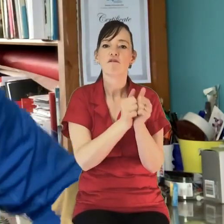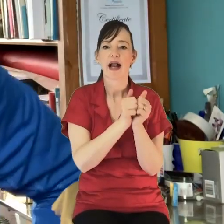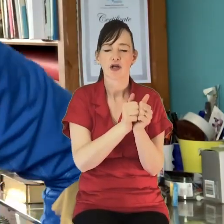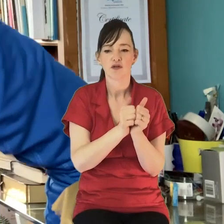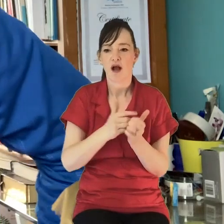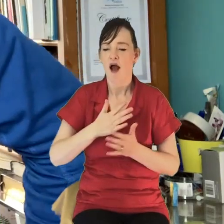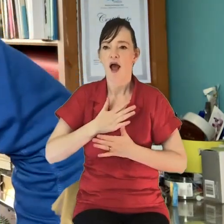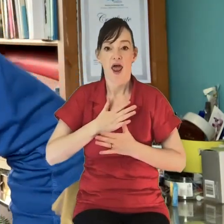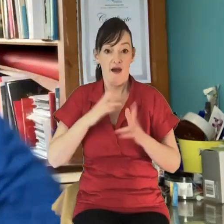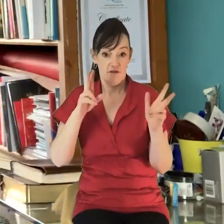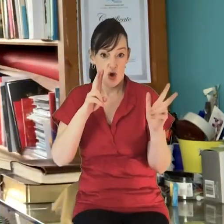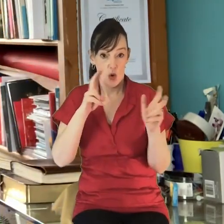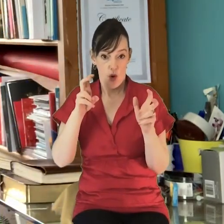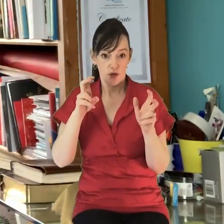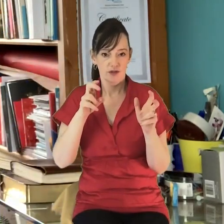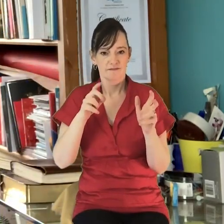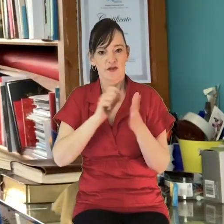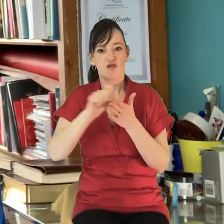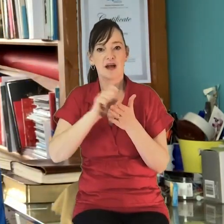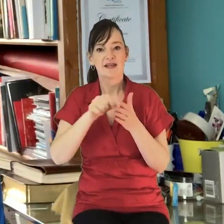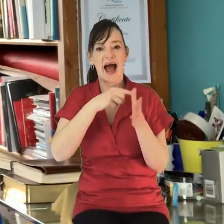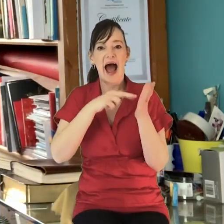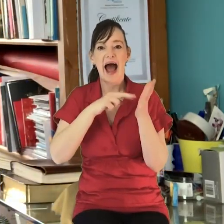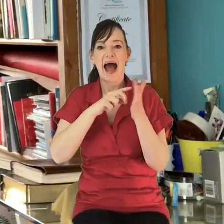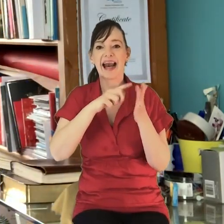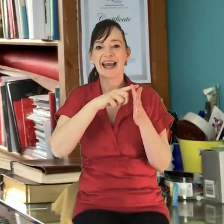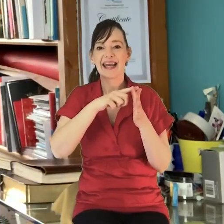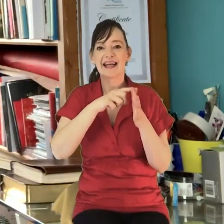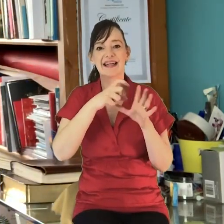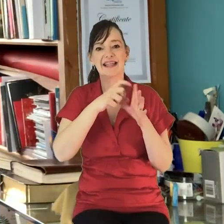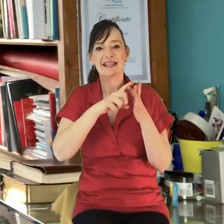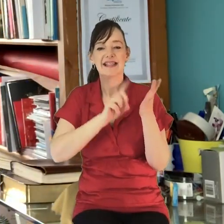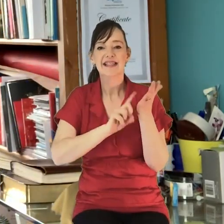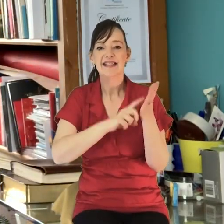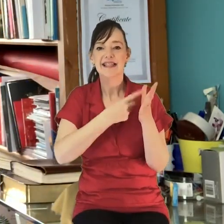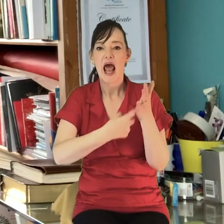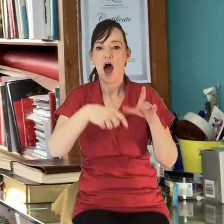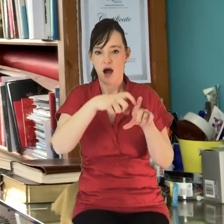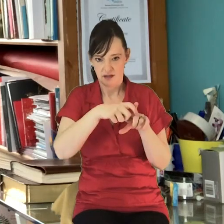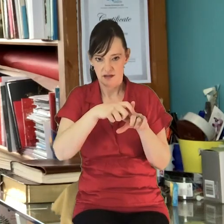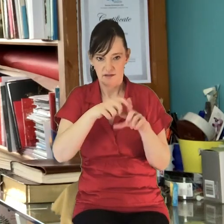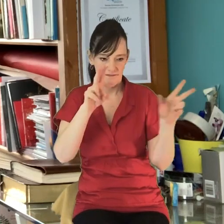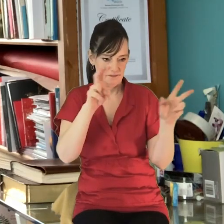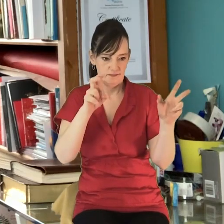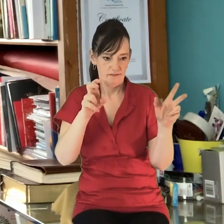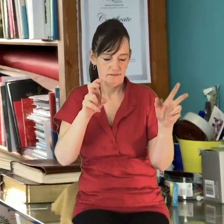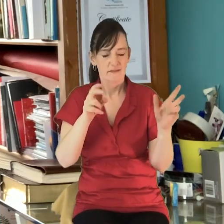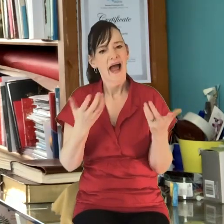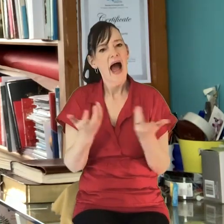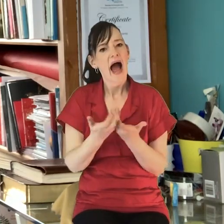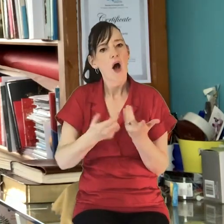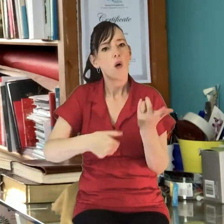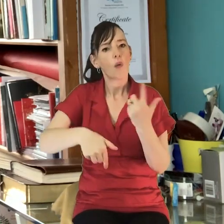there's a quote that I love by a writer called Annie Dillard, where she says, how we spend our days is how we spend our lives.